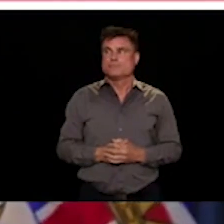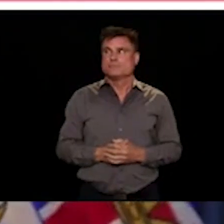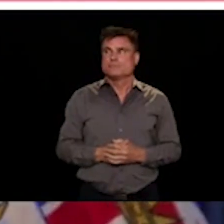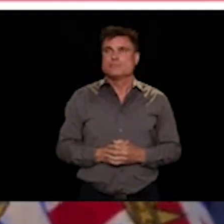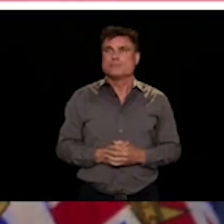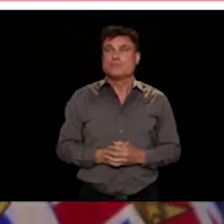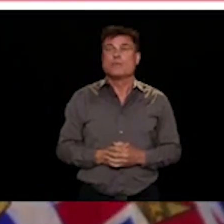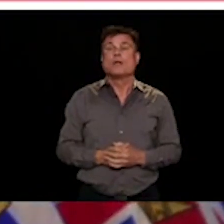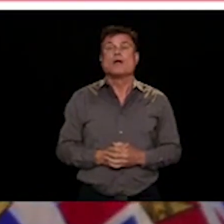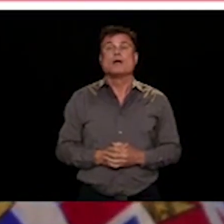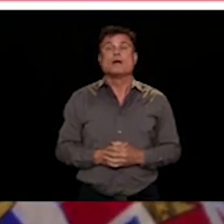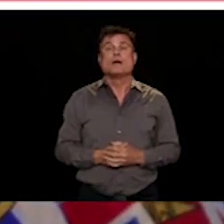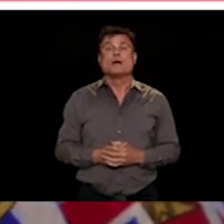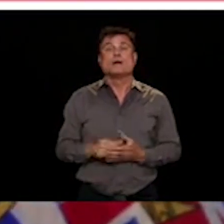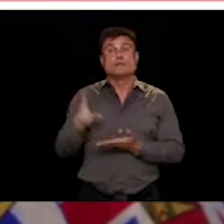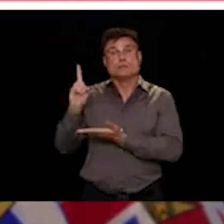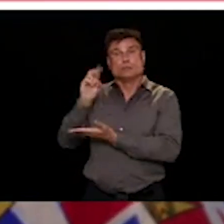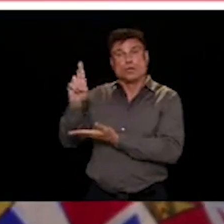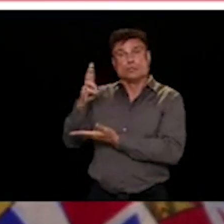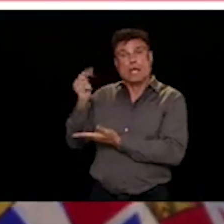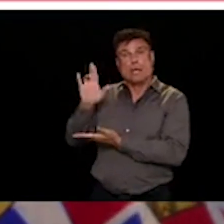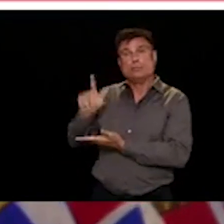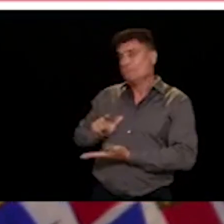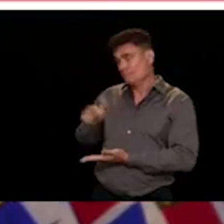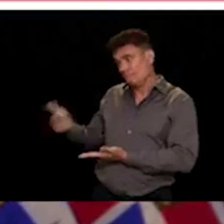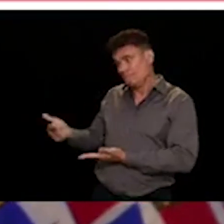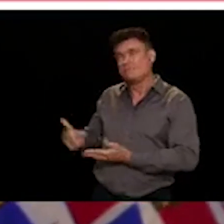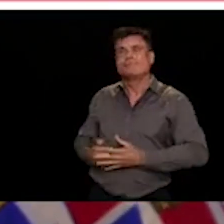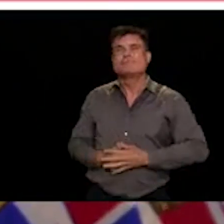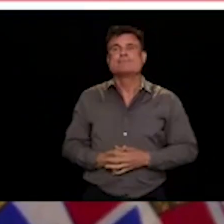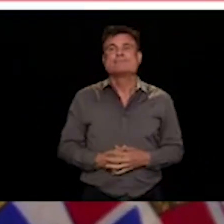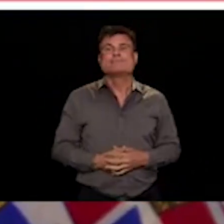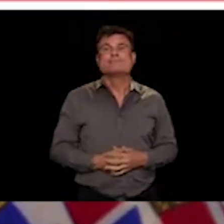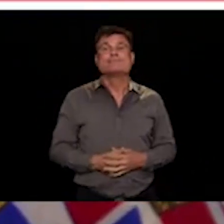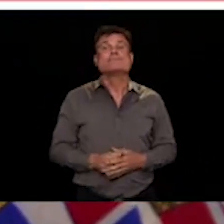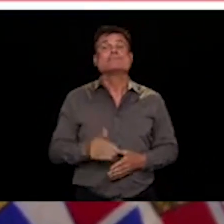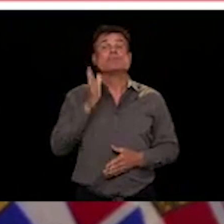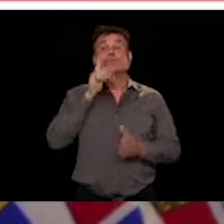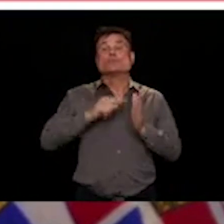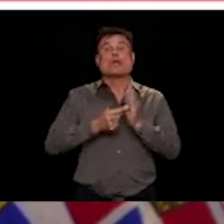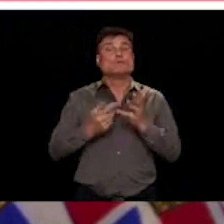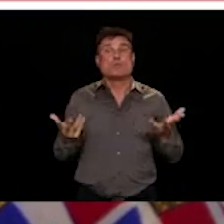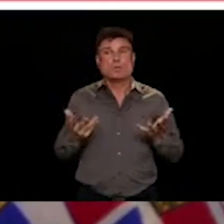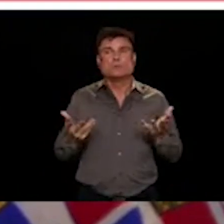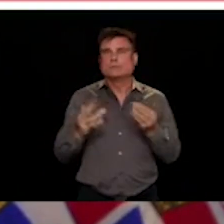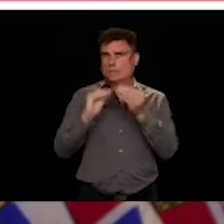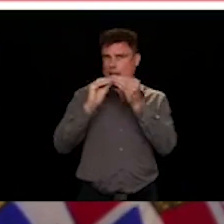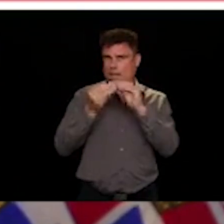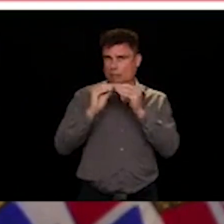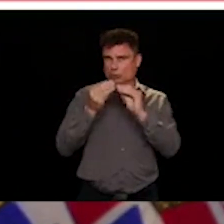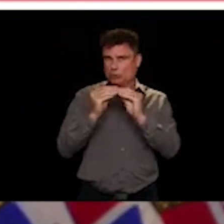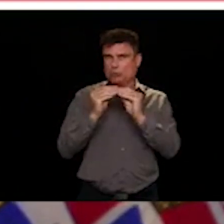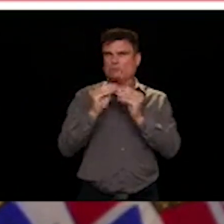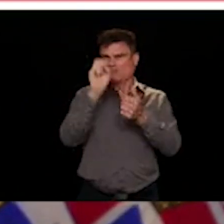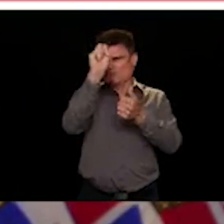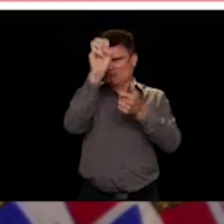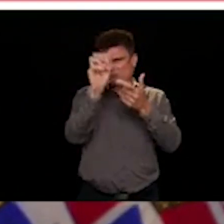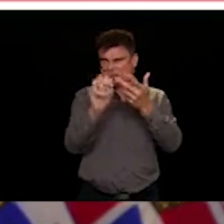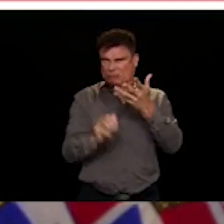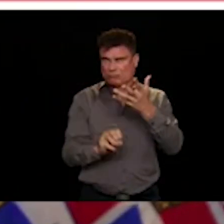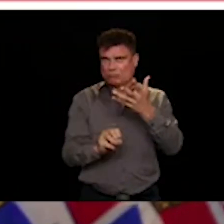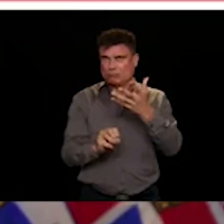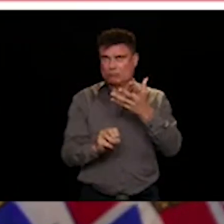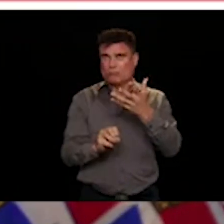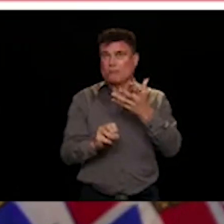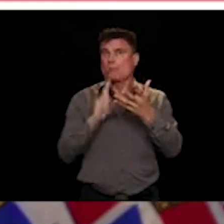This afternoon, we'll start with presenting the numbers and then we'll go through some of the updated of the modelling and the epidemiology